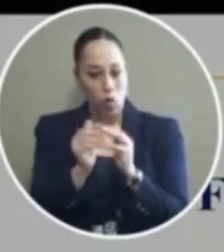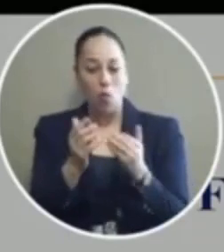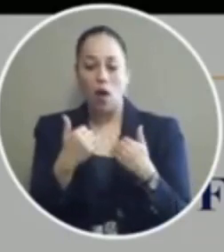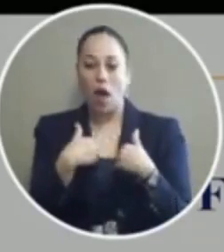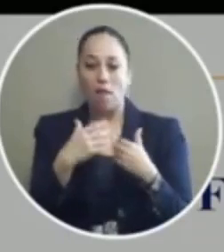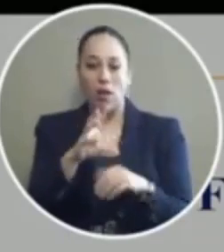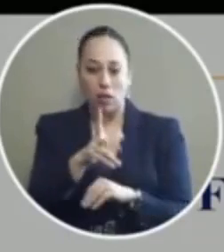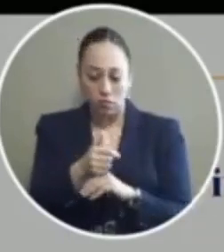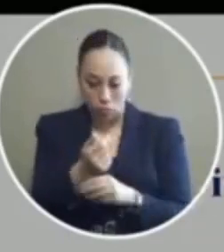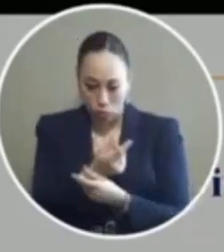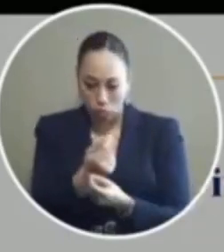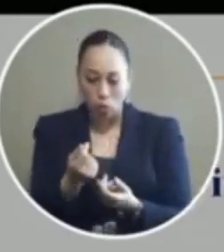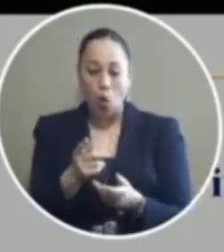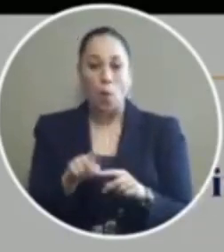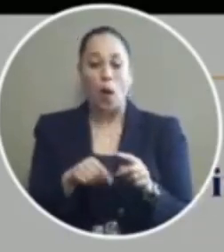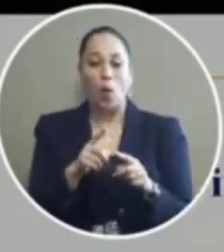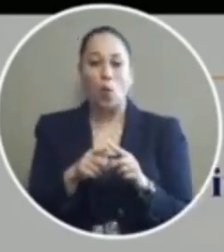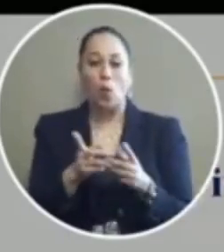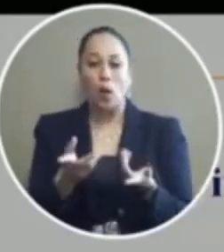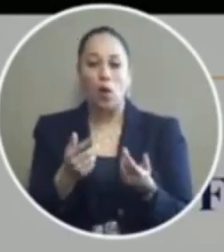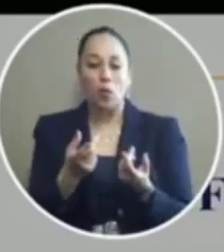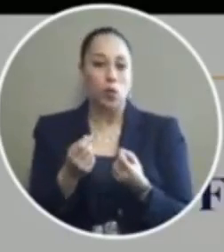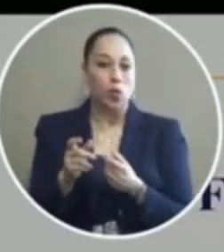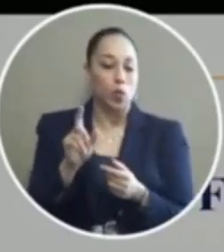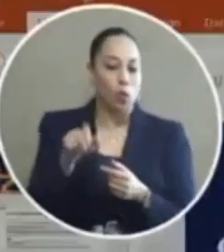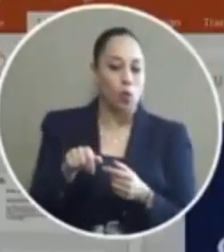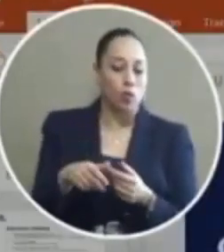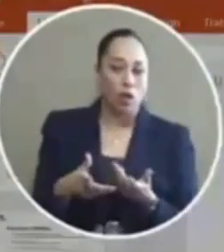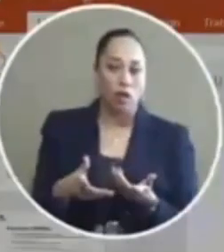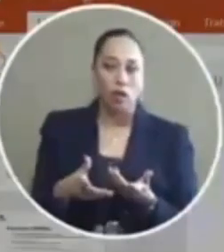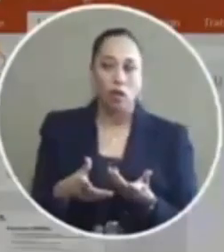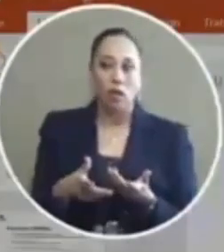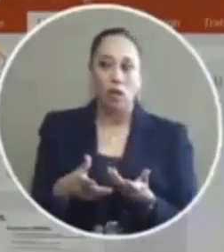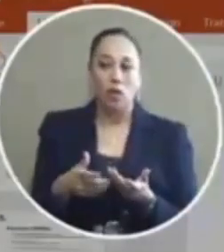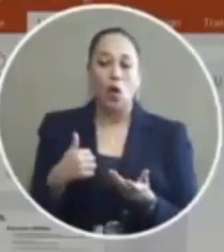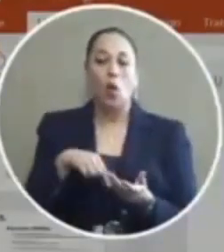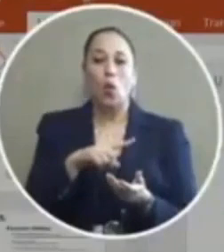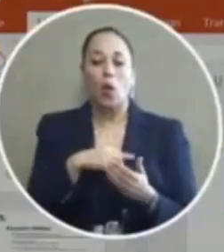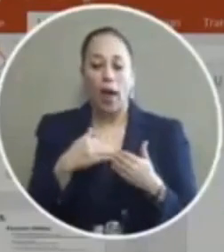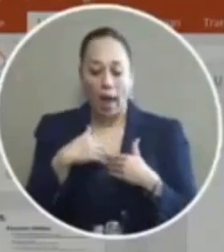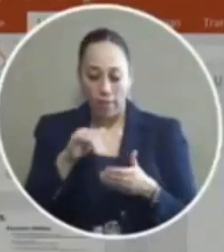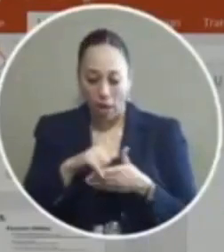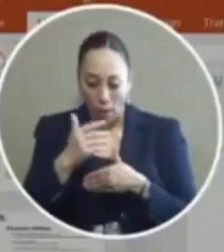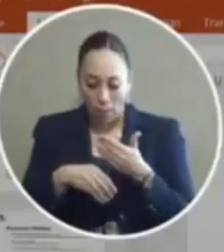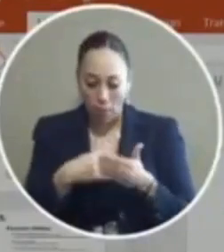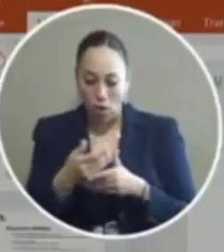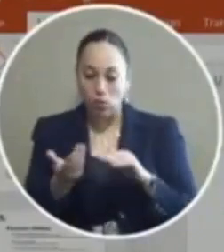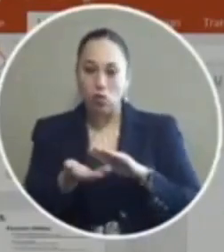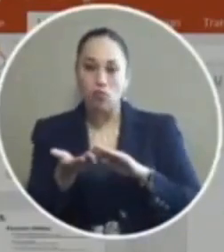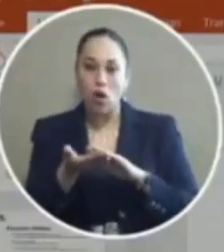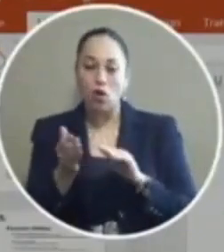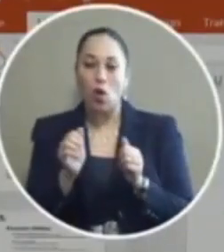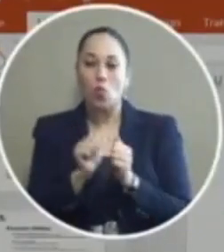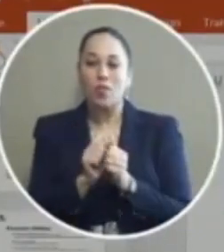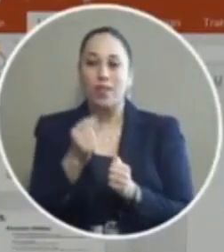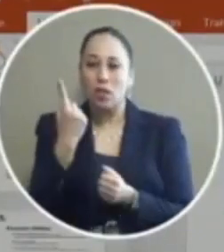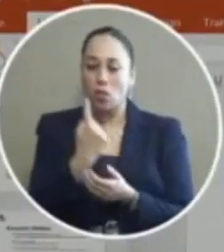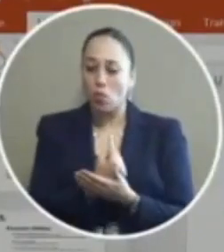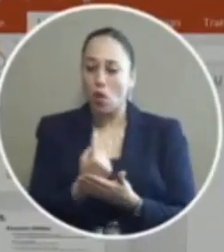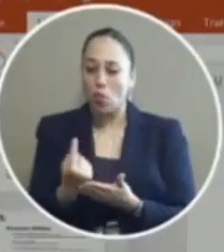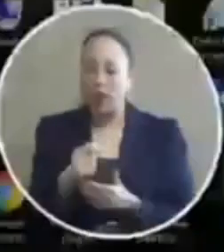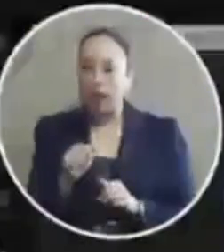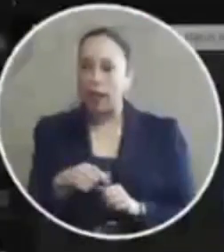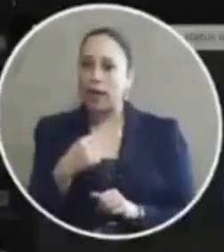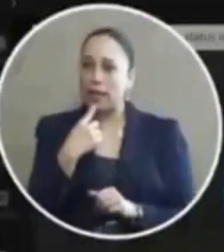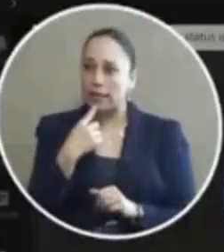in place to do that but once it became apparent that we needed to do that we got that process up and running within a week and I